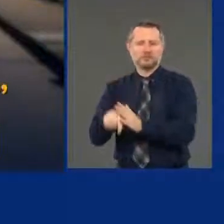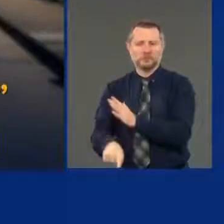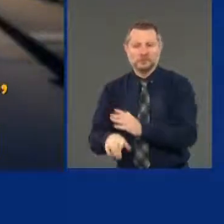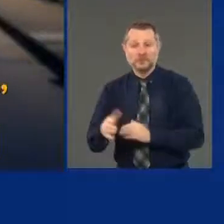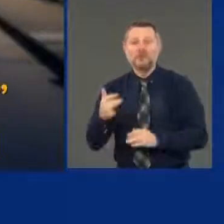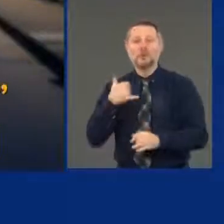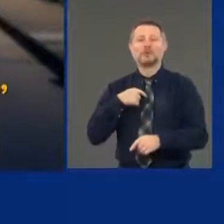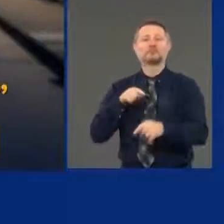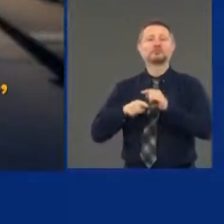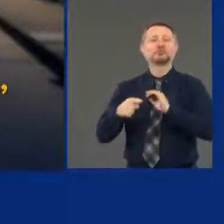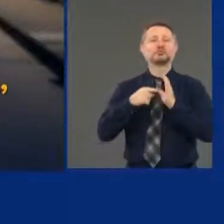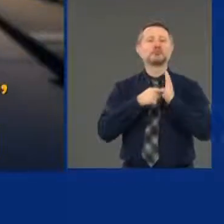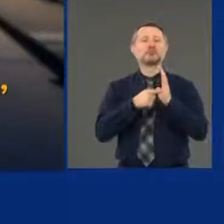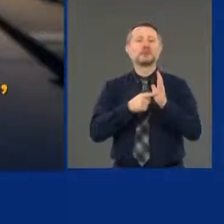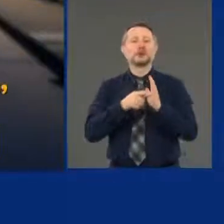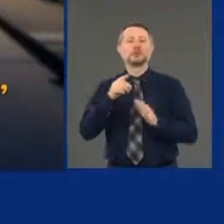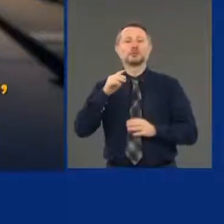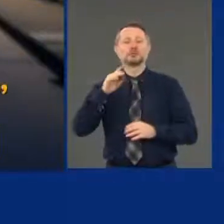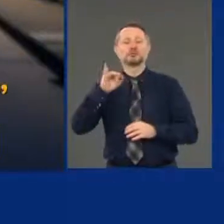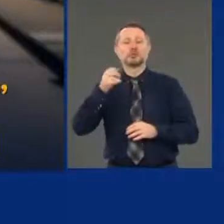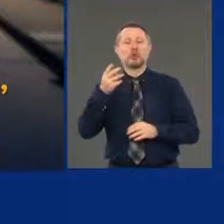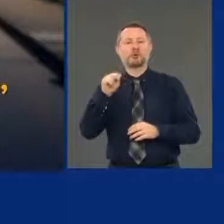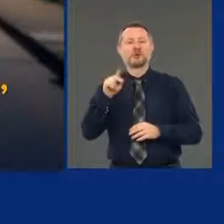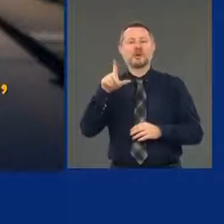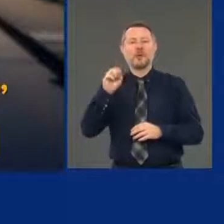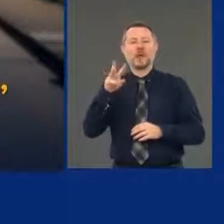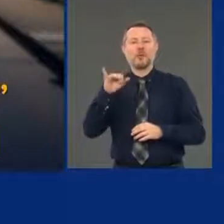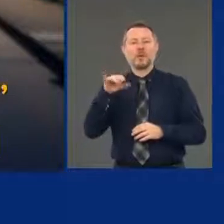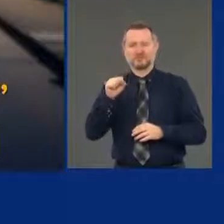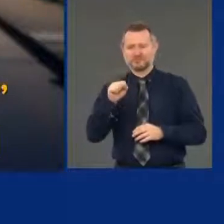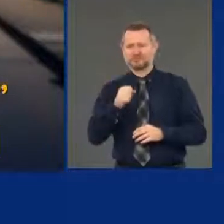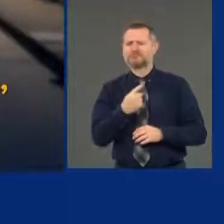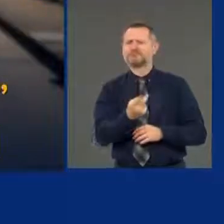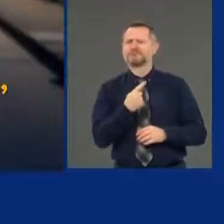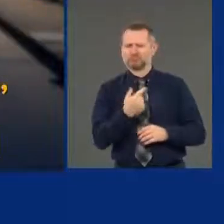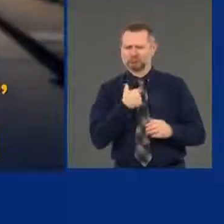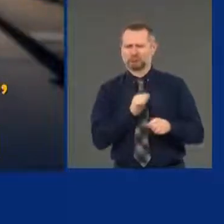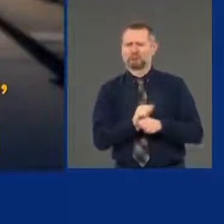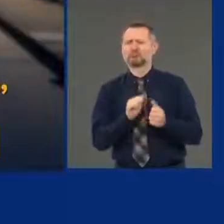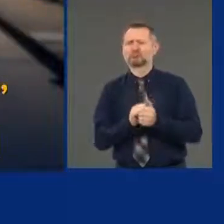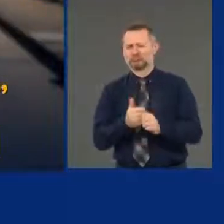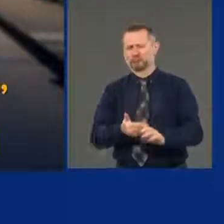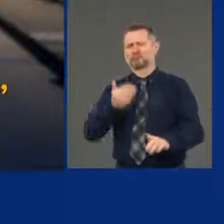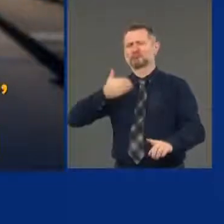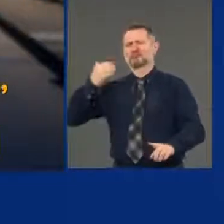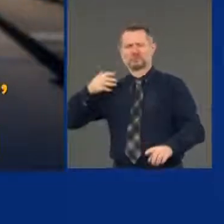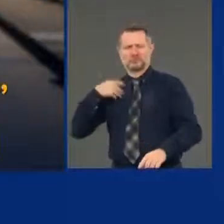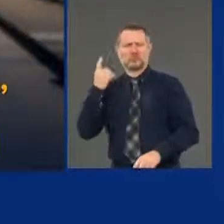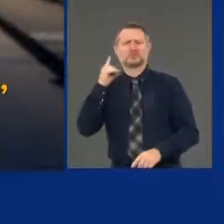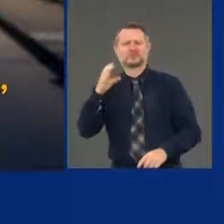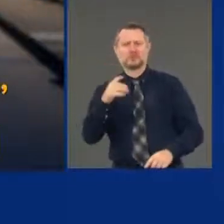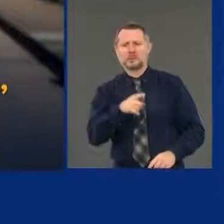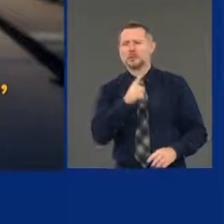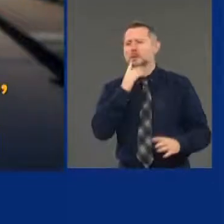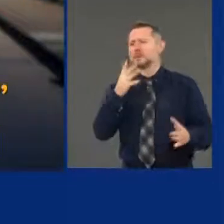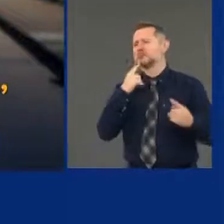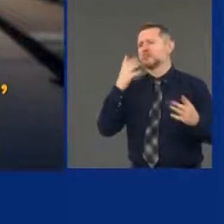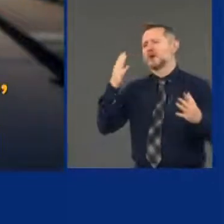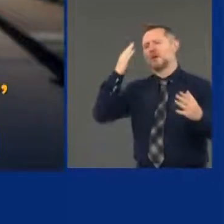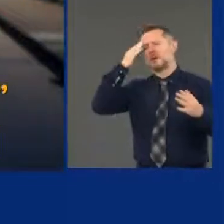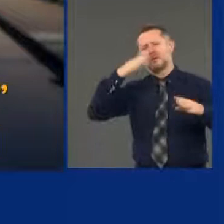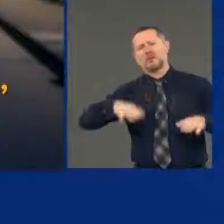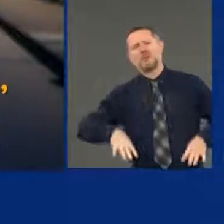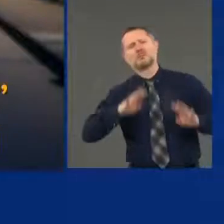Lewis, who I had the pleasure of working with when I was in Washington, was a legendary and historic civil rights leader. Talk is fine.